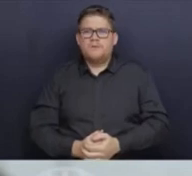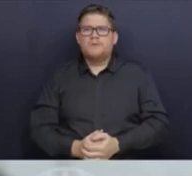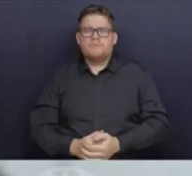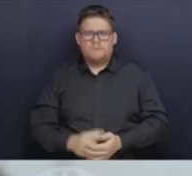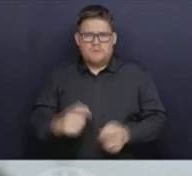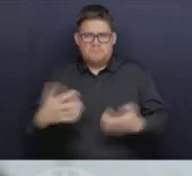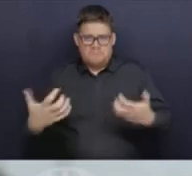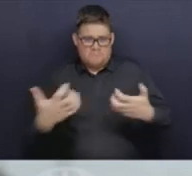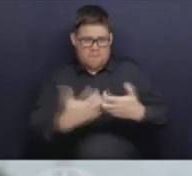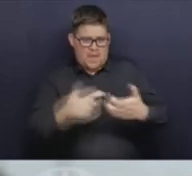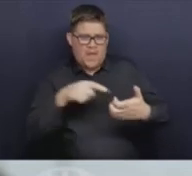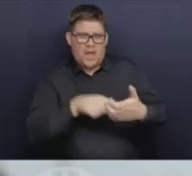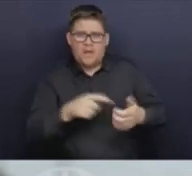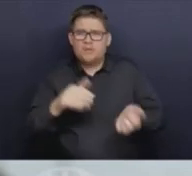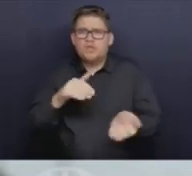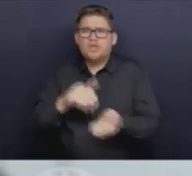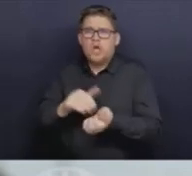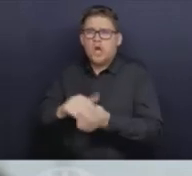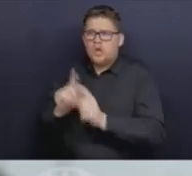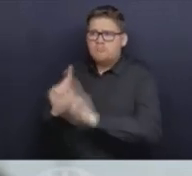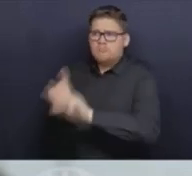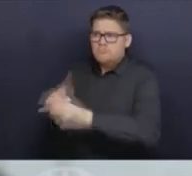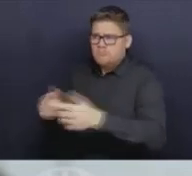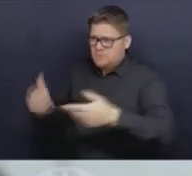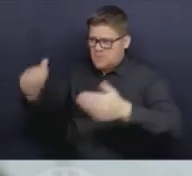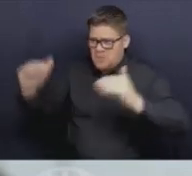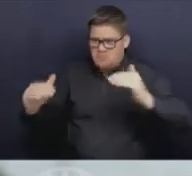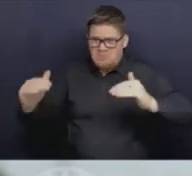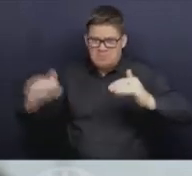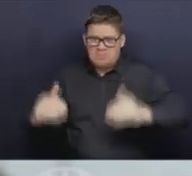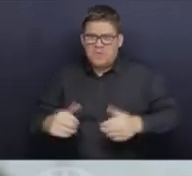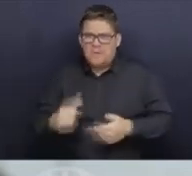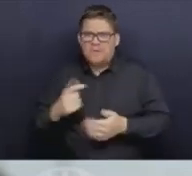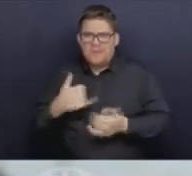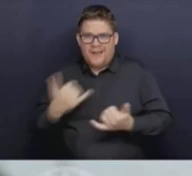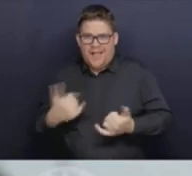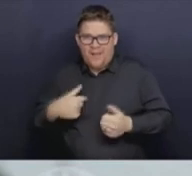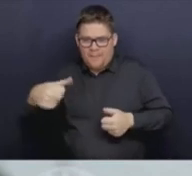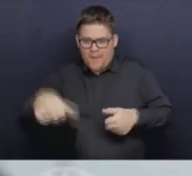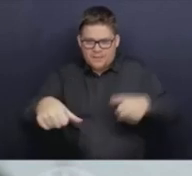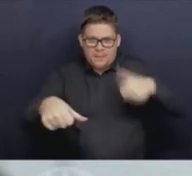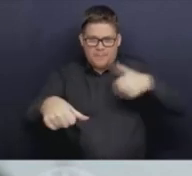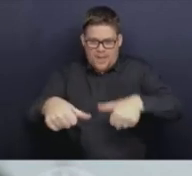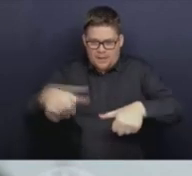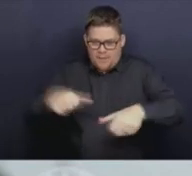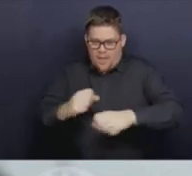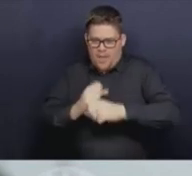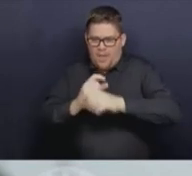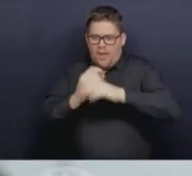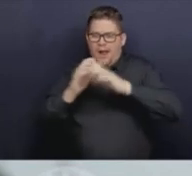data that we have. So all of these pieces together tell us that we're slowly decreasing